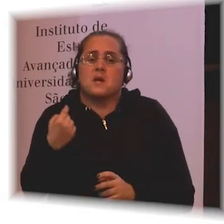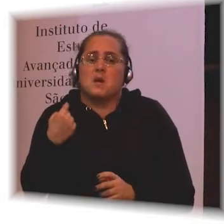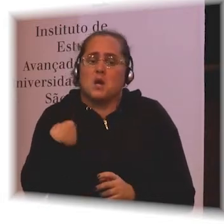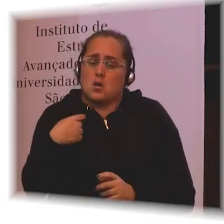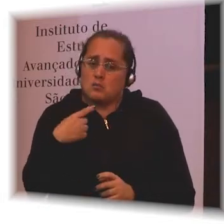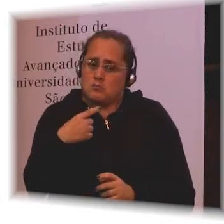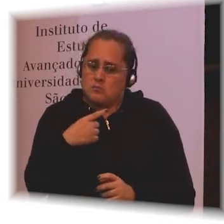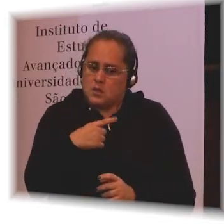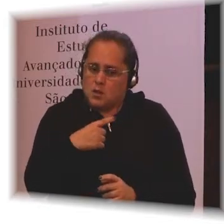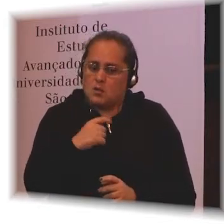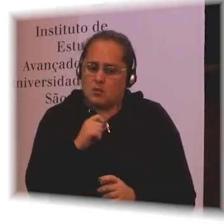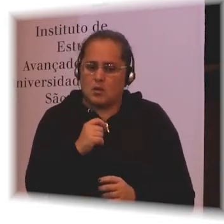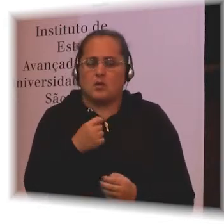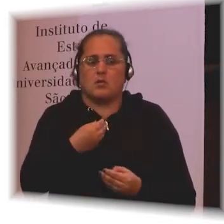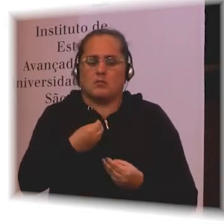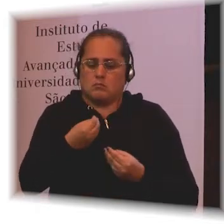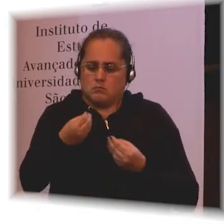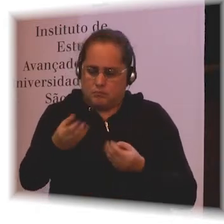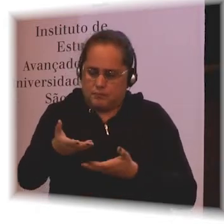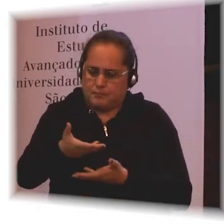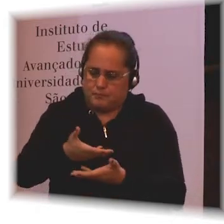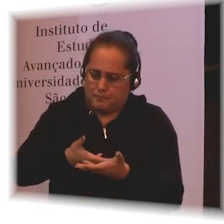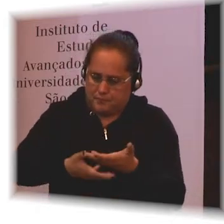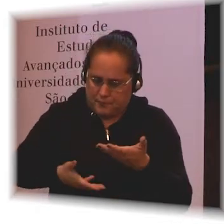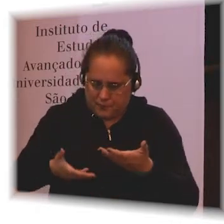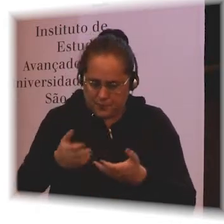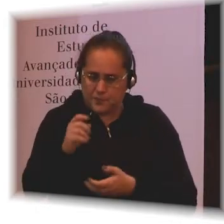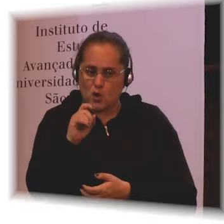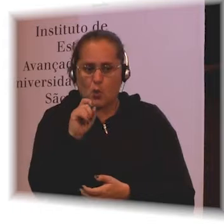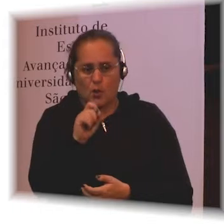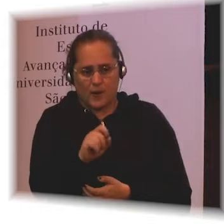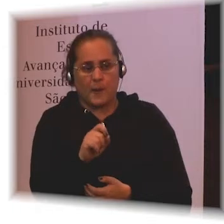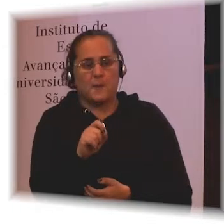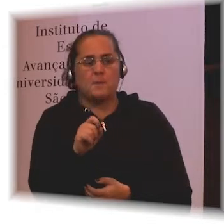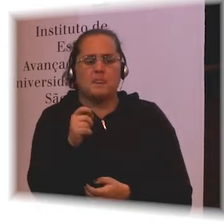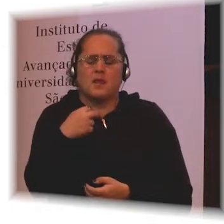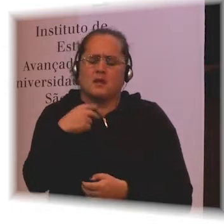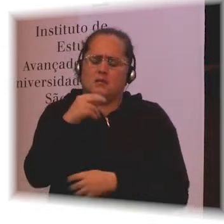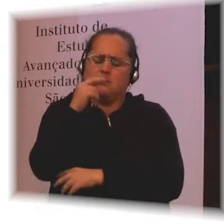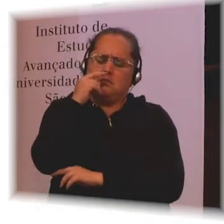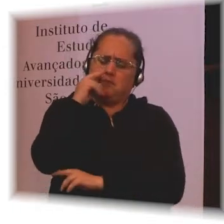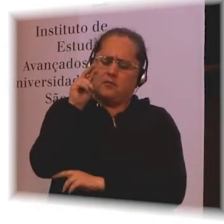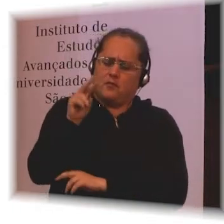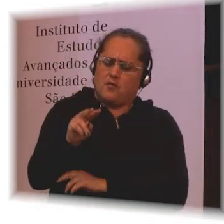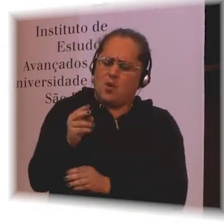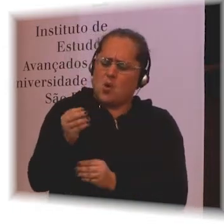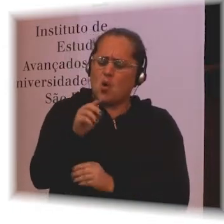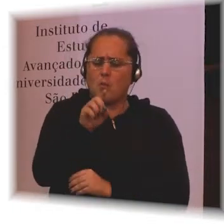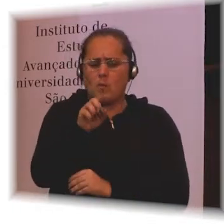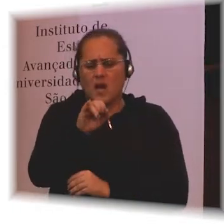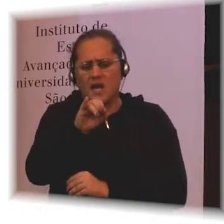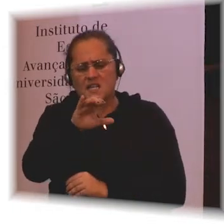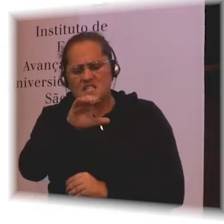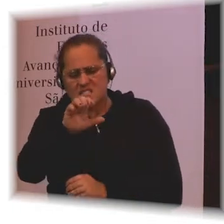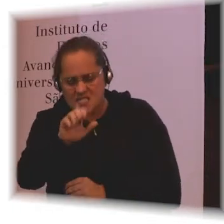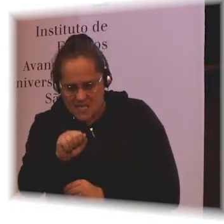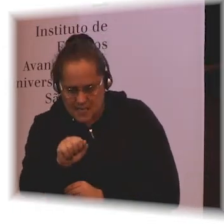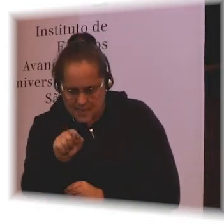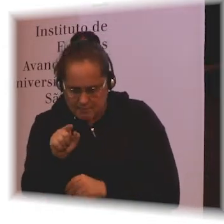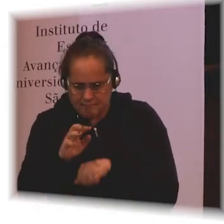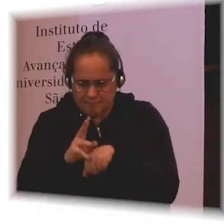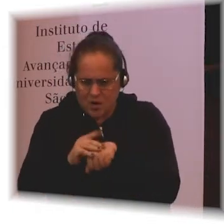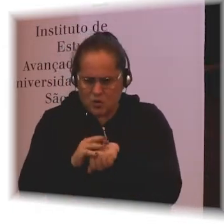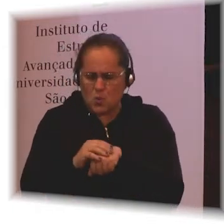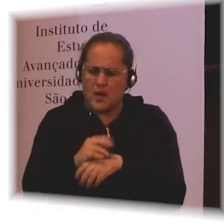how the mosquito affects humans. How there's sexual transmission. How the different symptoms